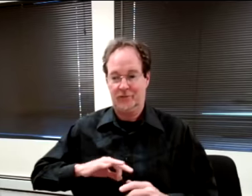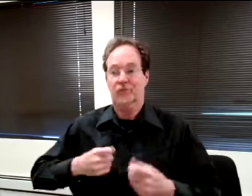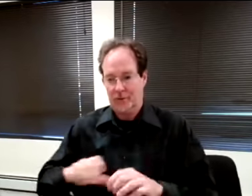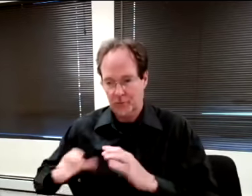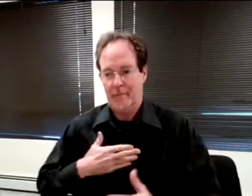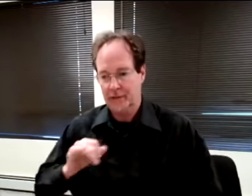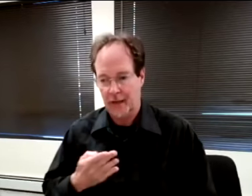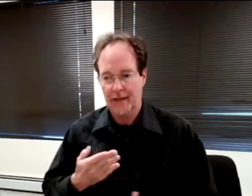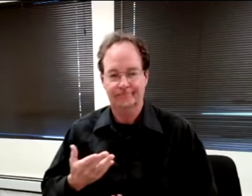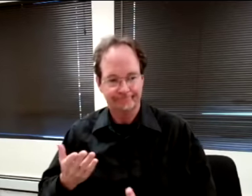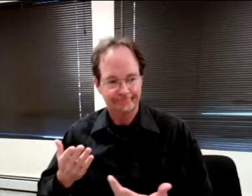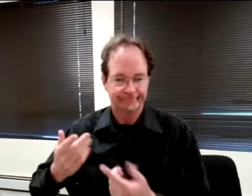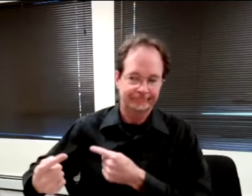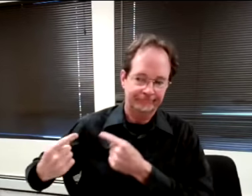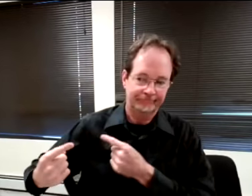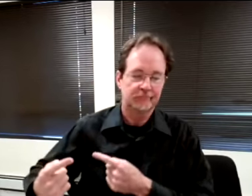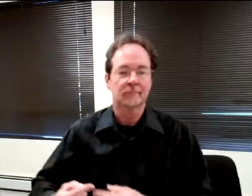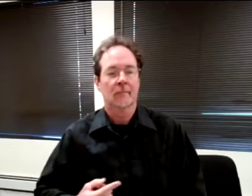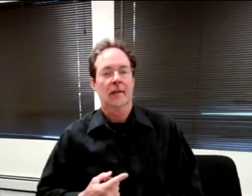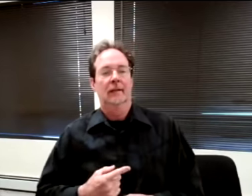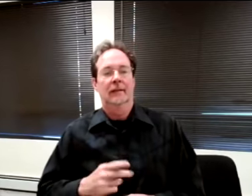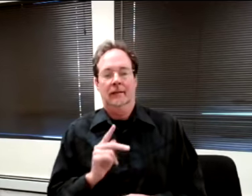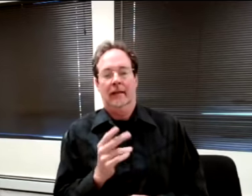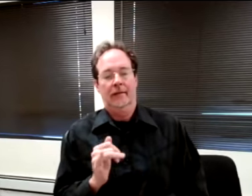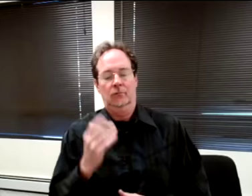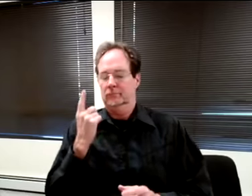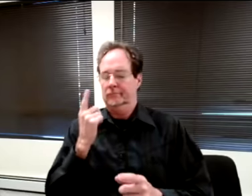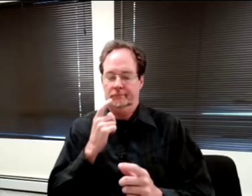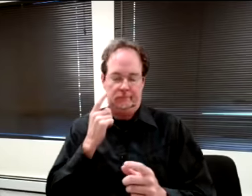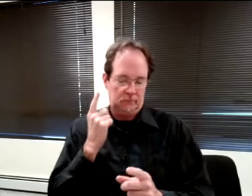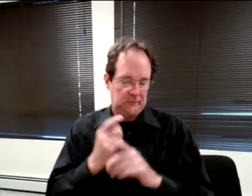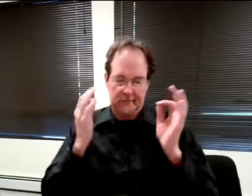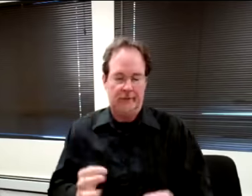Absolutely, it shouldn't be your job to try to figure out what the access issues are.